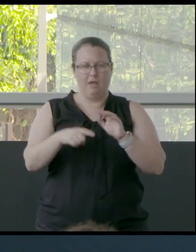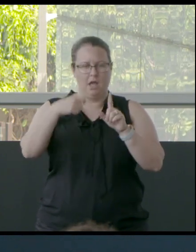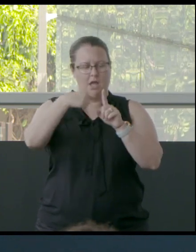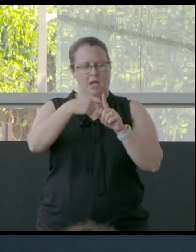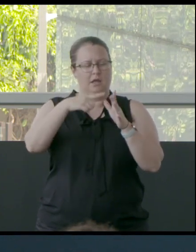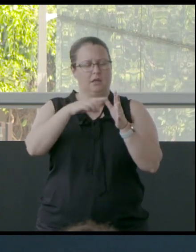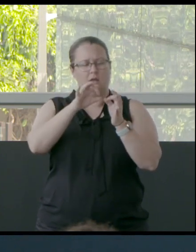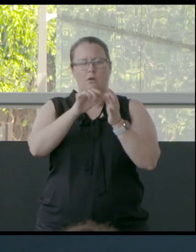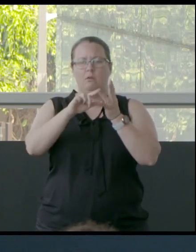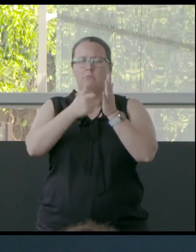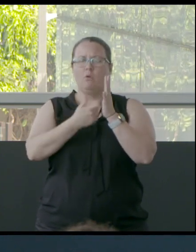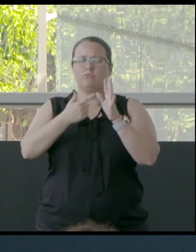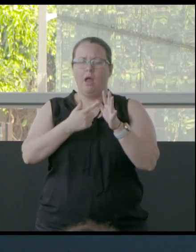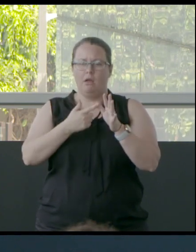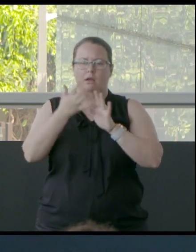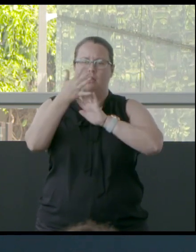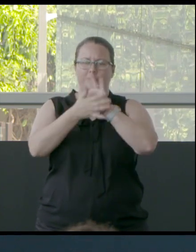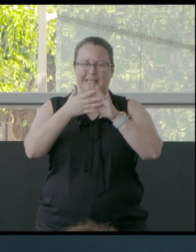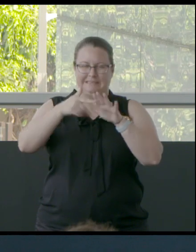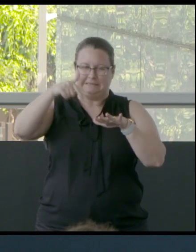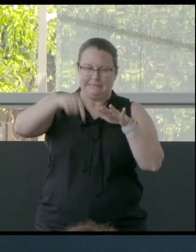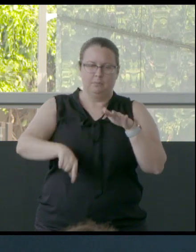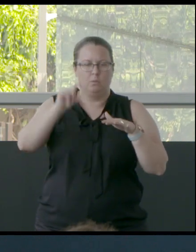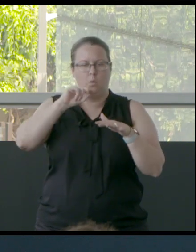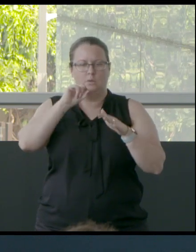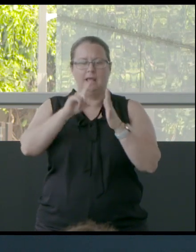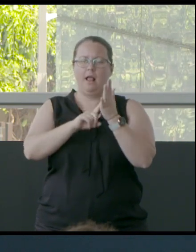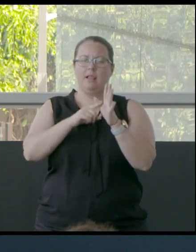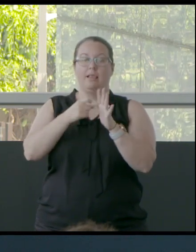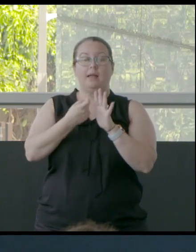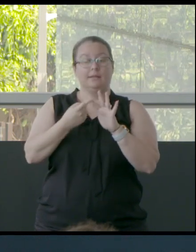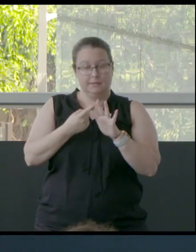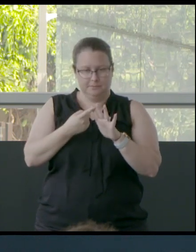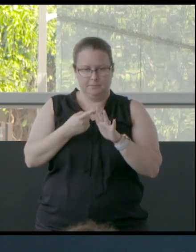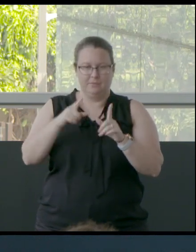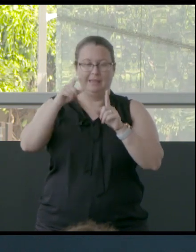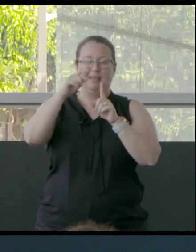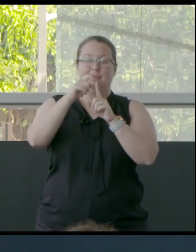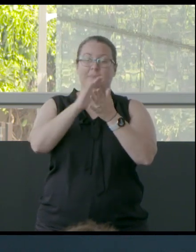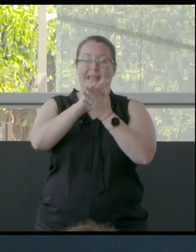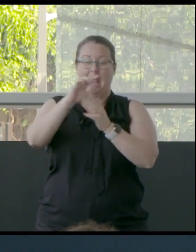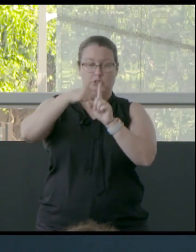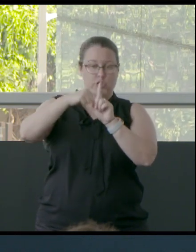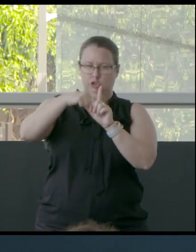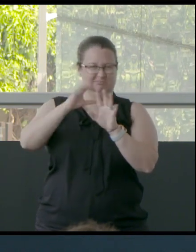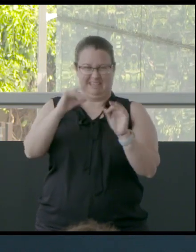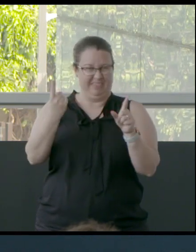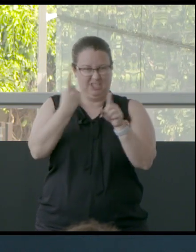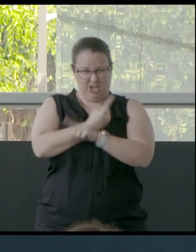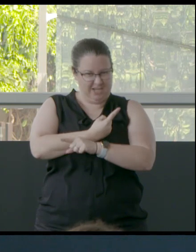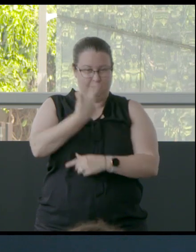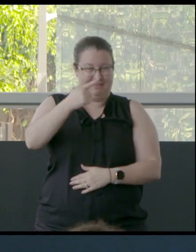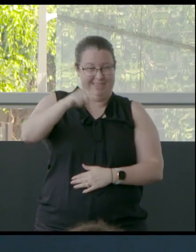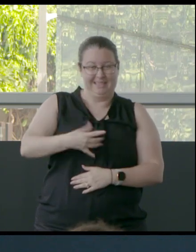water, lake, is that the pH hasn't changed for seven and a half thousand years.